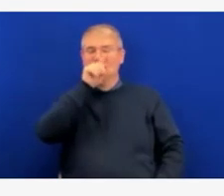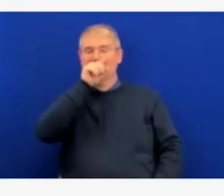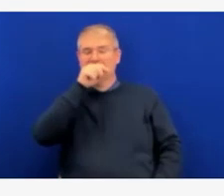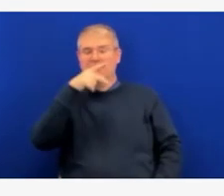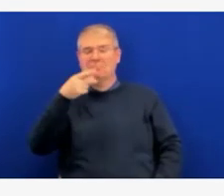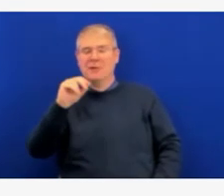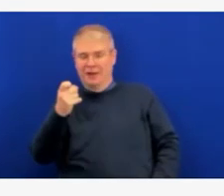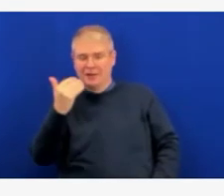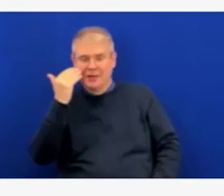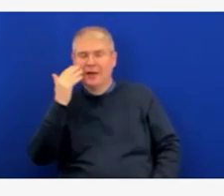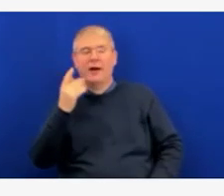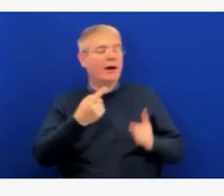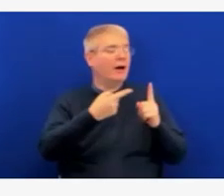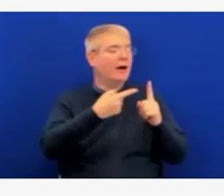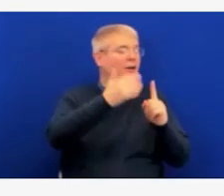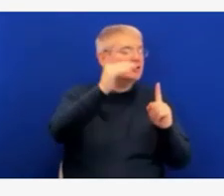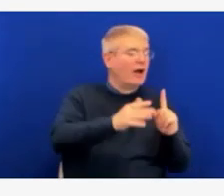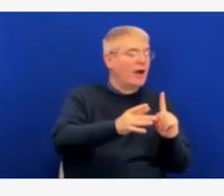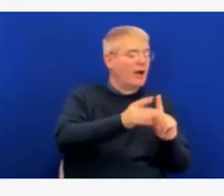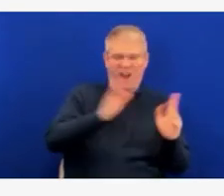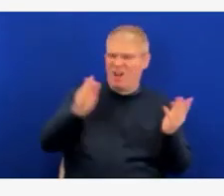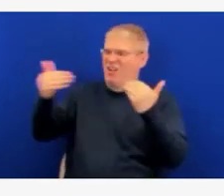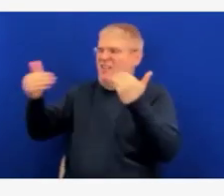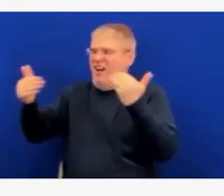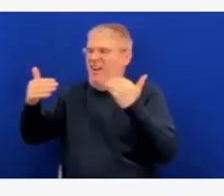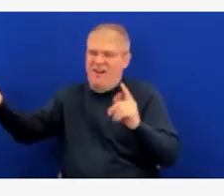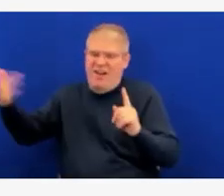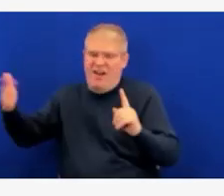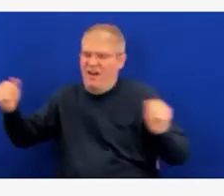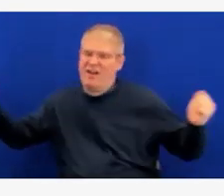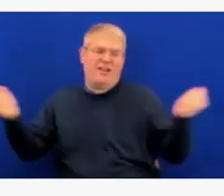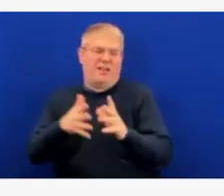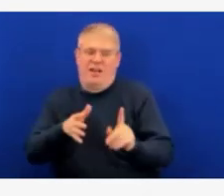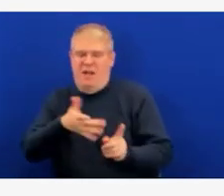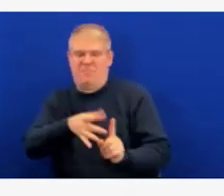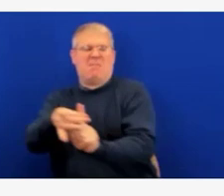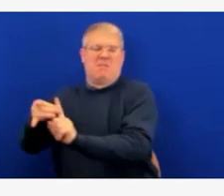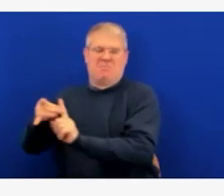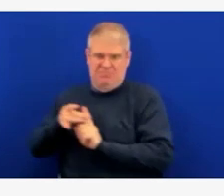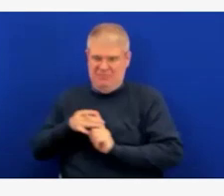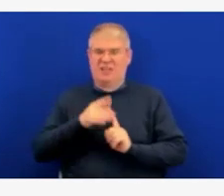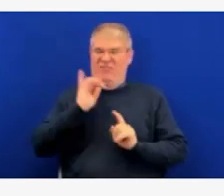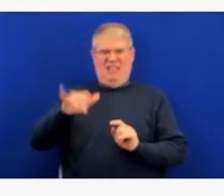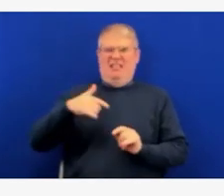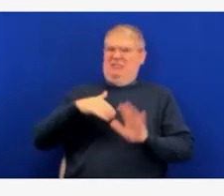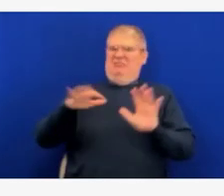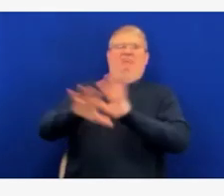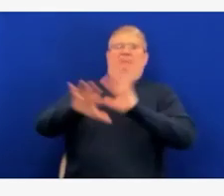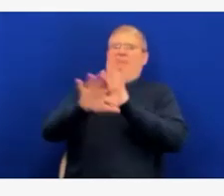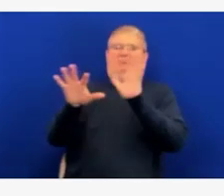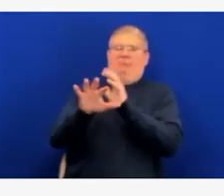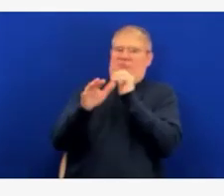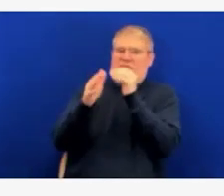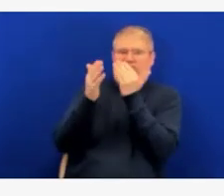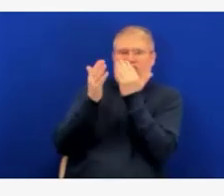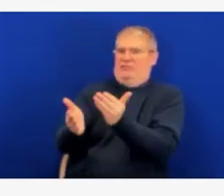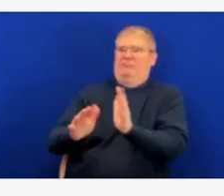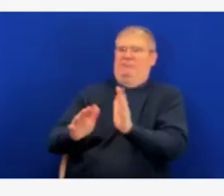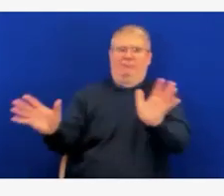And once you've been infected, though, we acknowledge that there is at least three to six months. You know, there's different